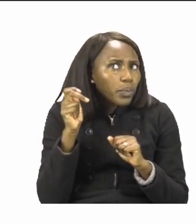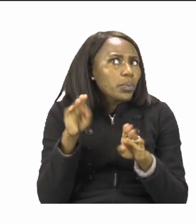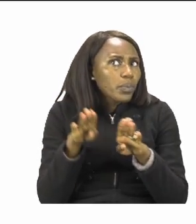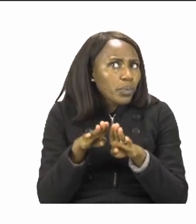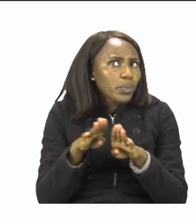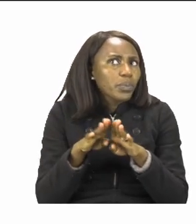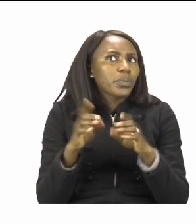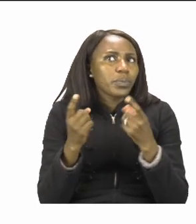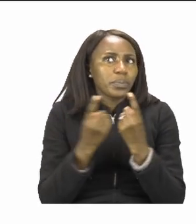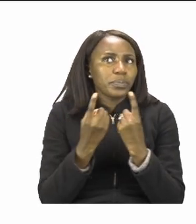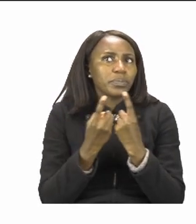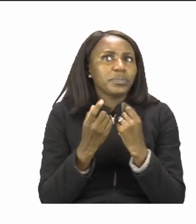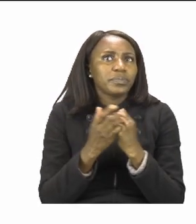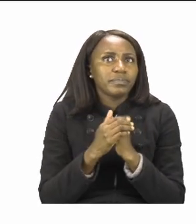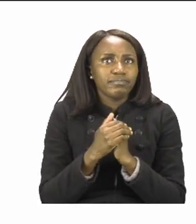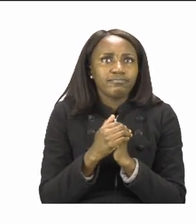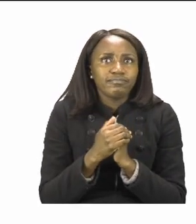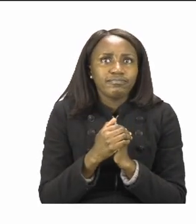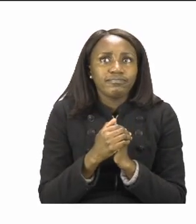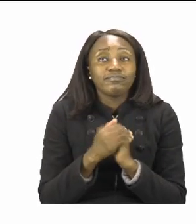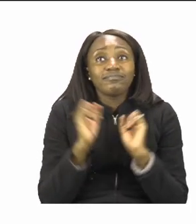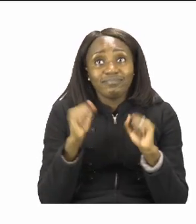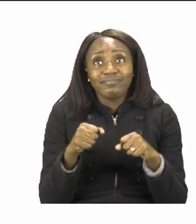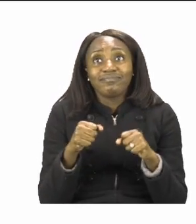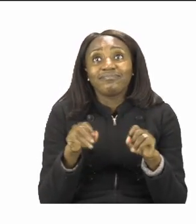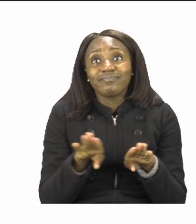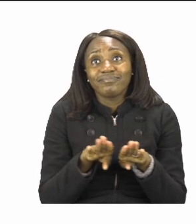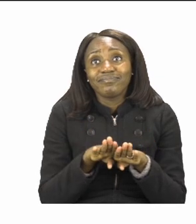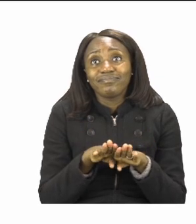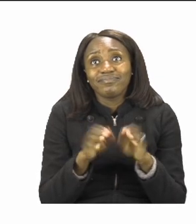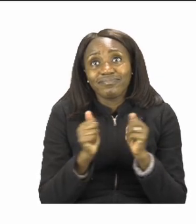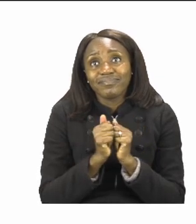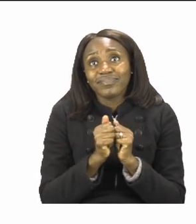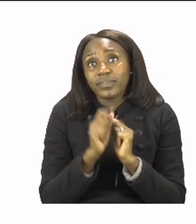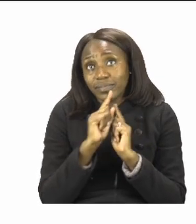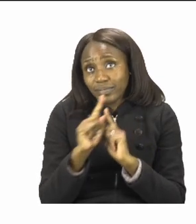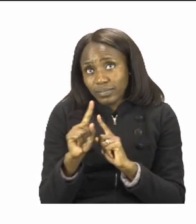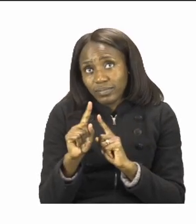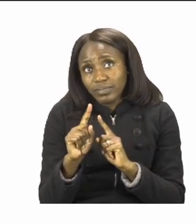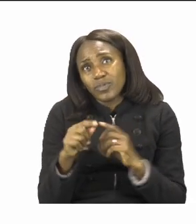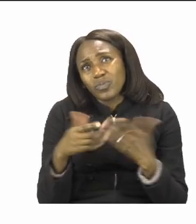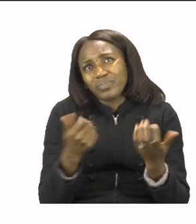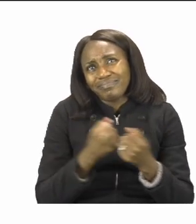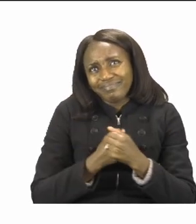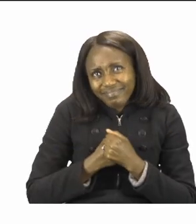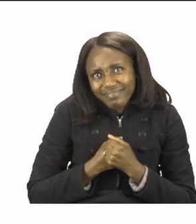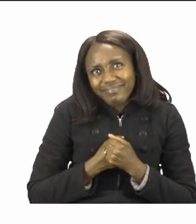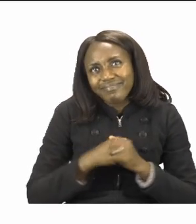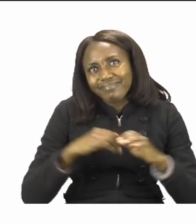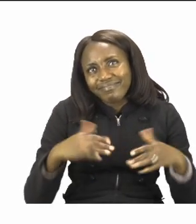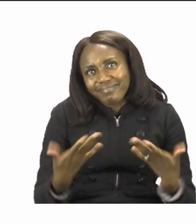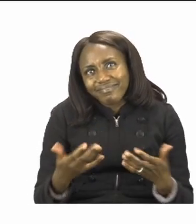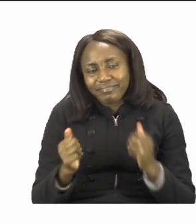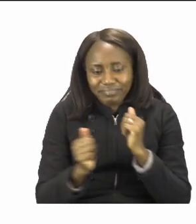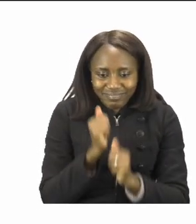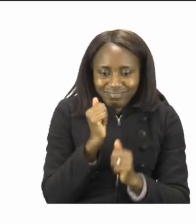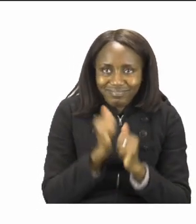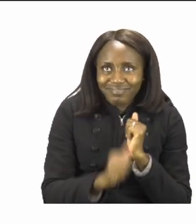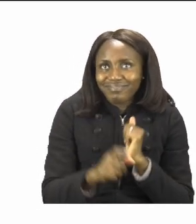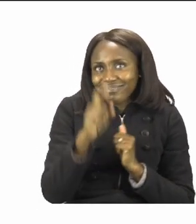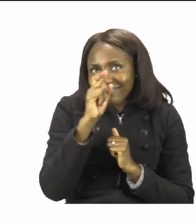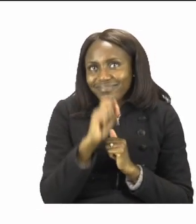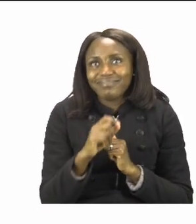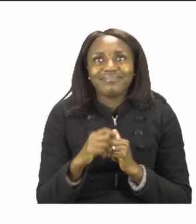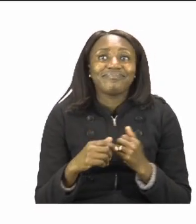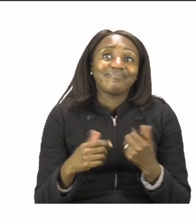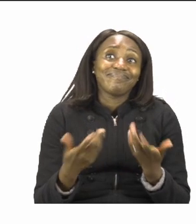it. You can play this game with your teacher, parents or your other brothers and sisters,